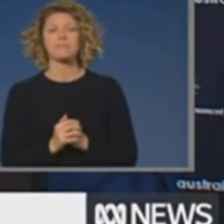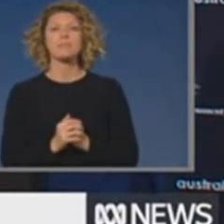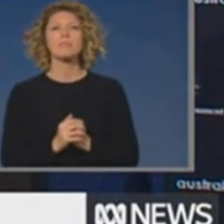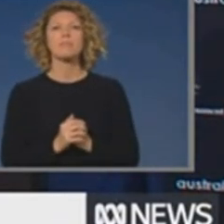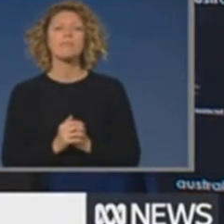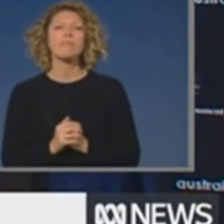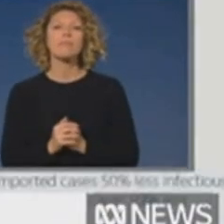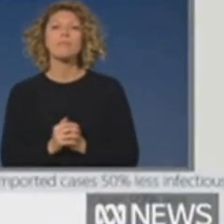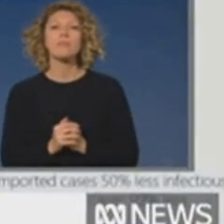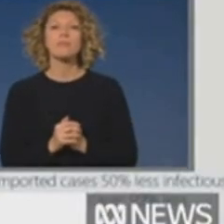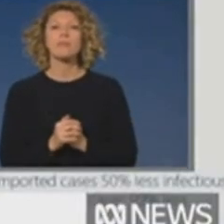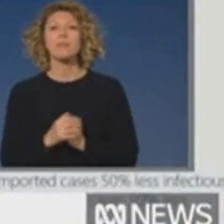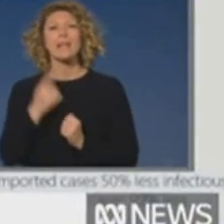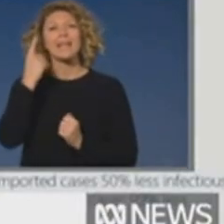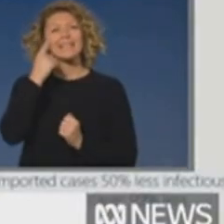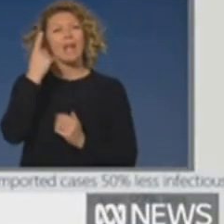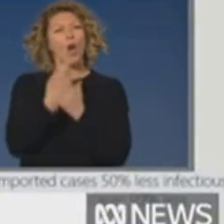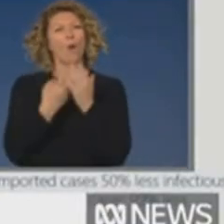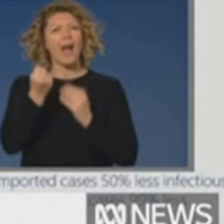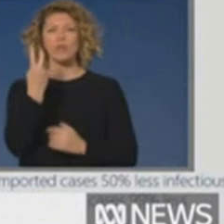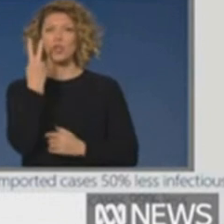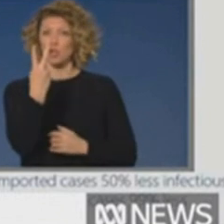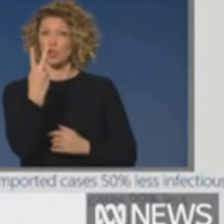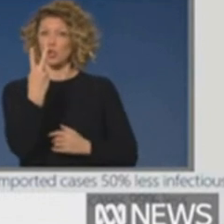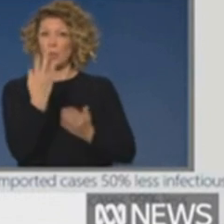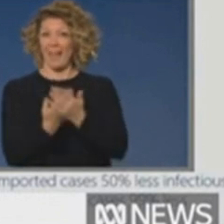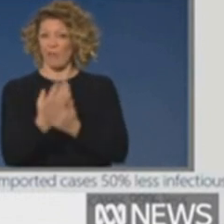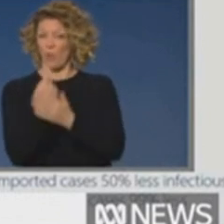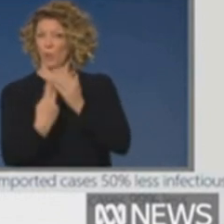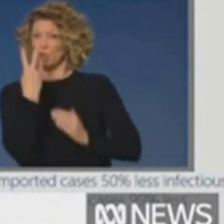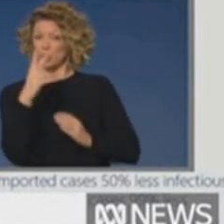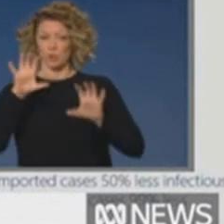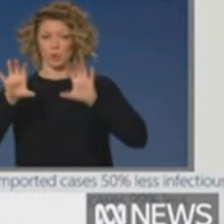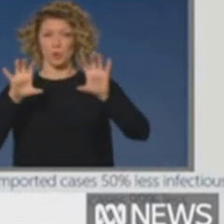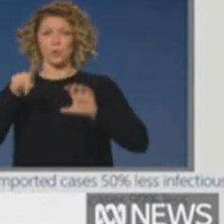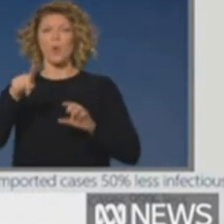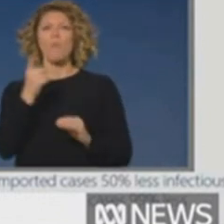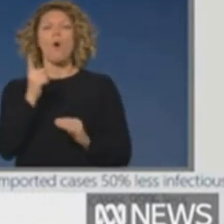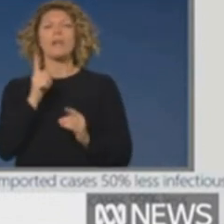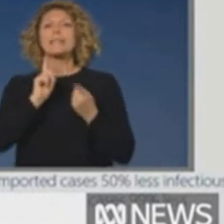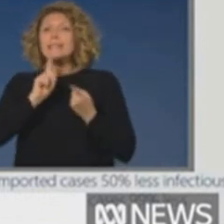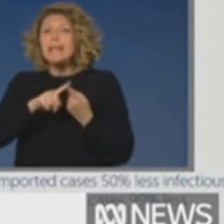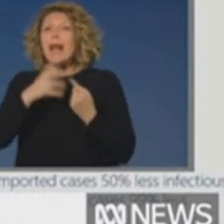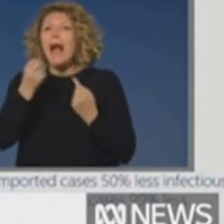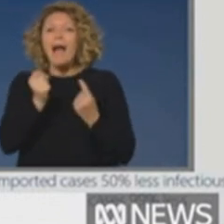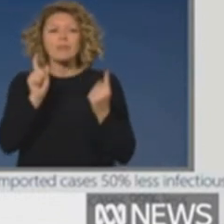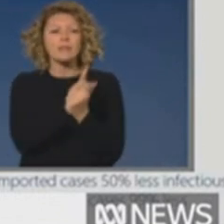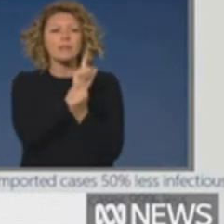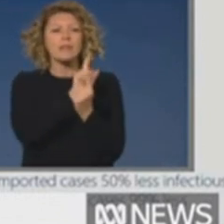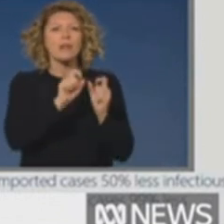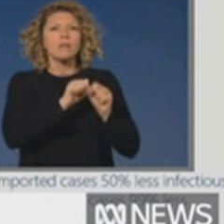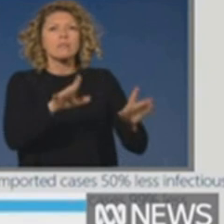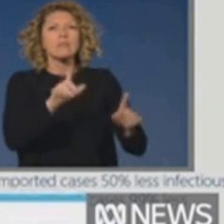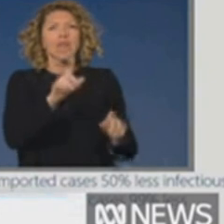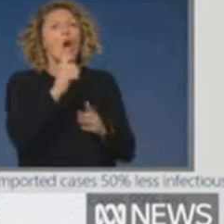are only two jurisdictions left on this effective reproduction rate number. That's